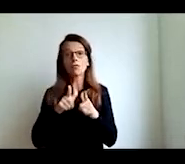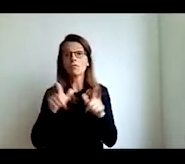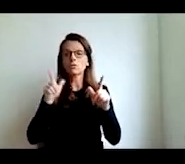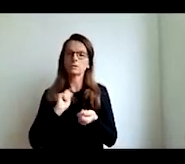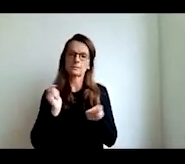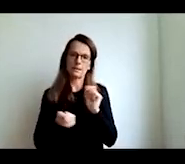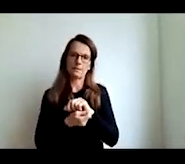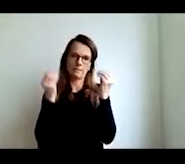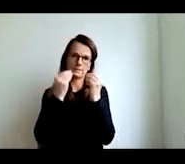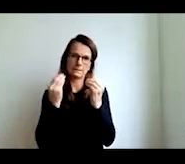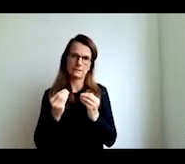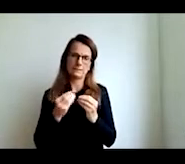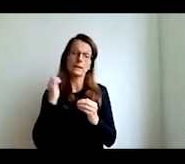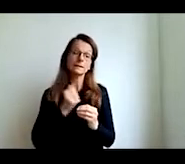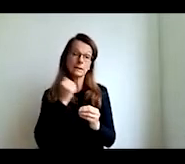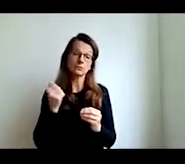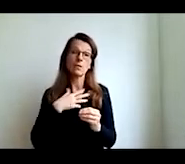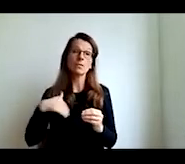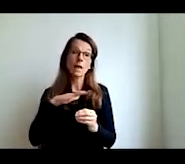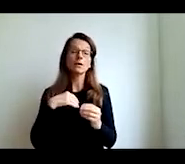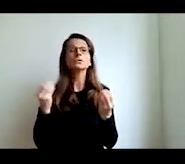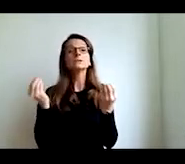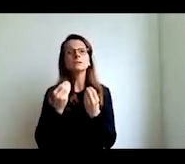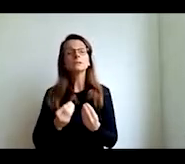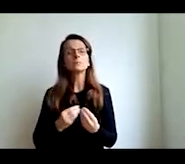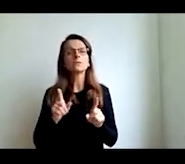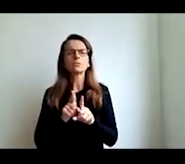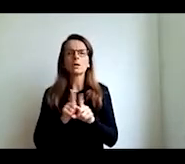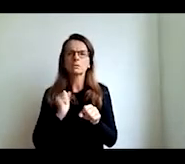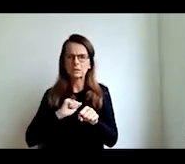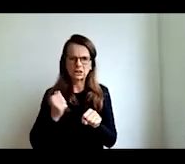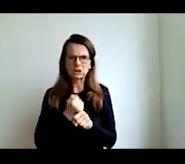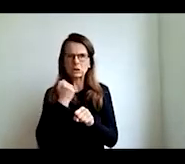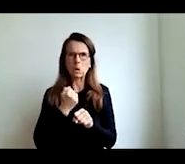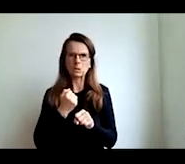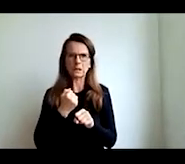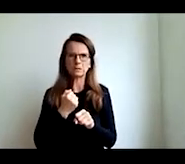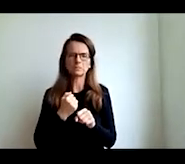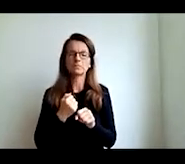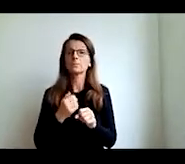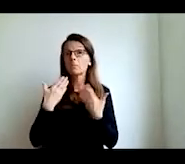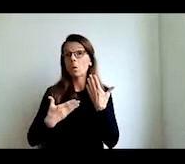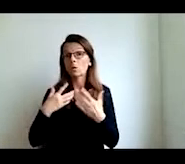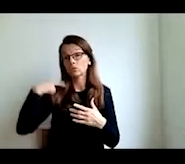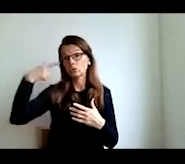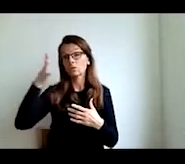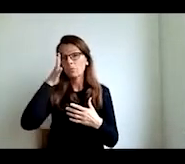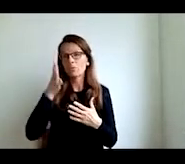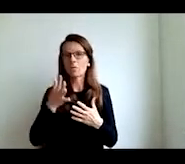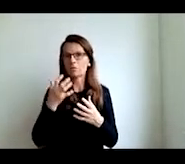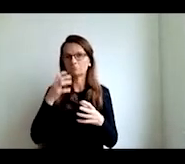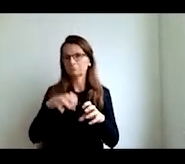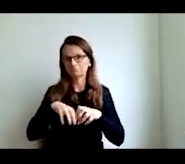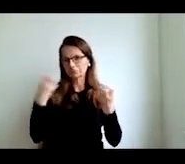to slow so slow to change maybe one day they will crack apart another pressure maybe you know schooling will